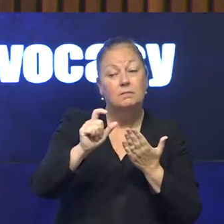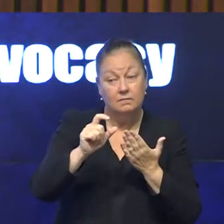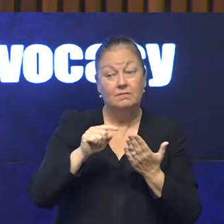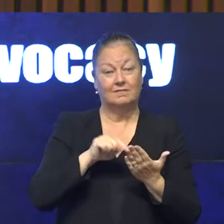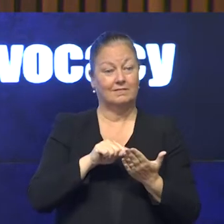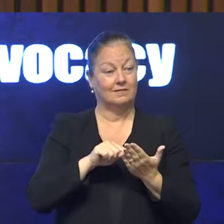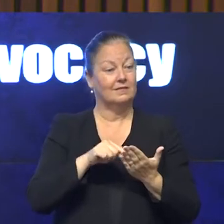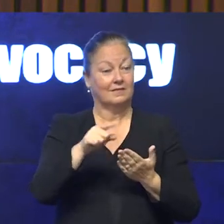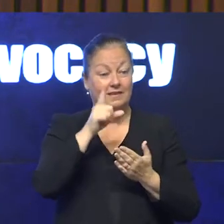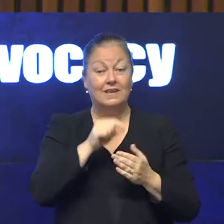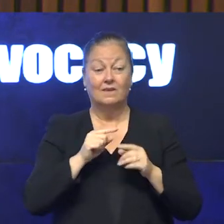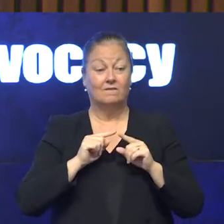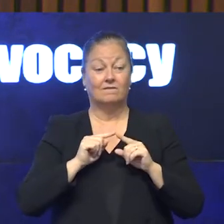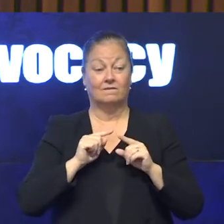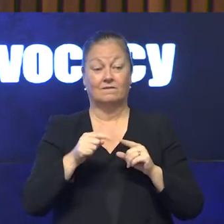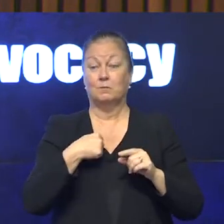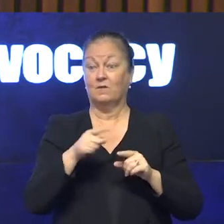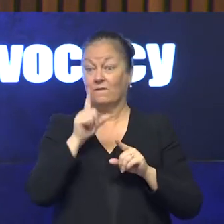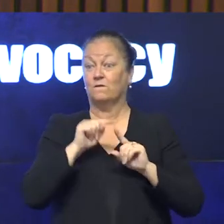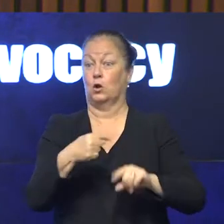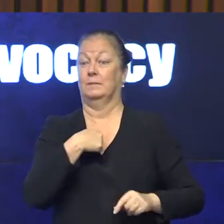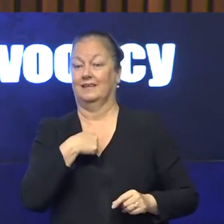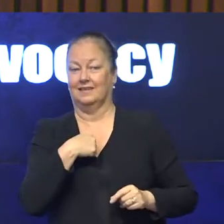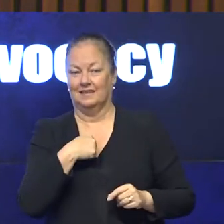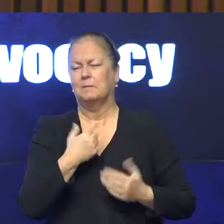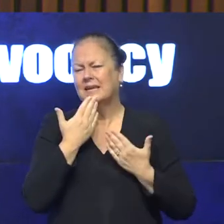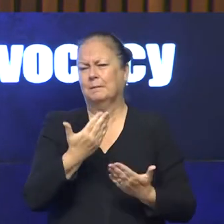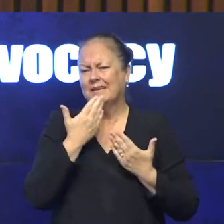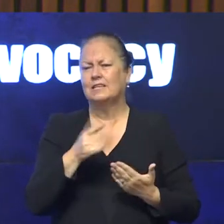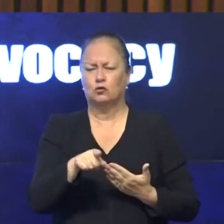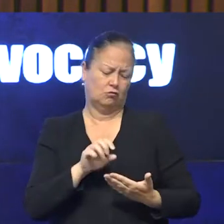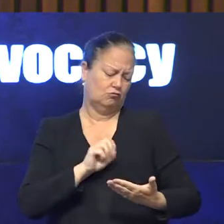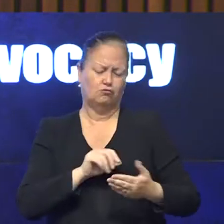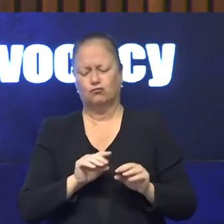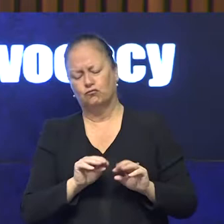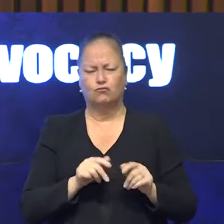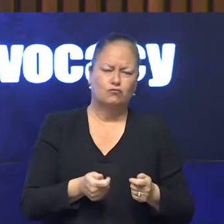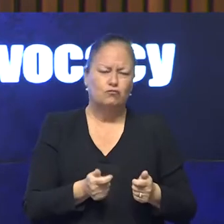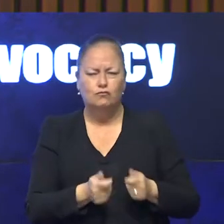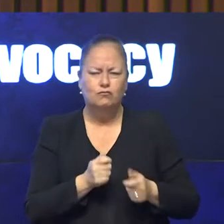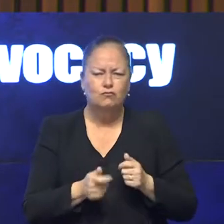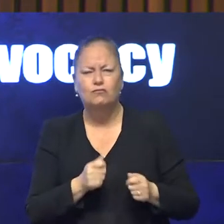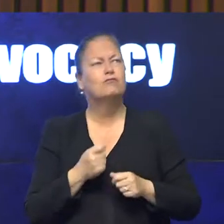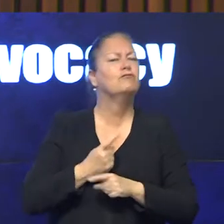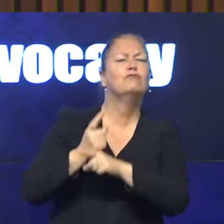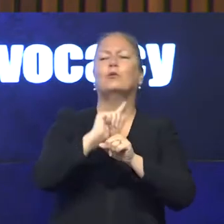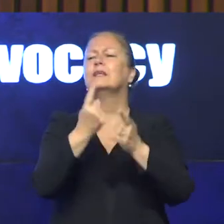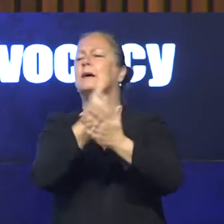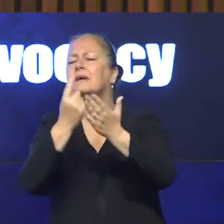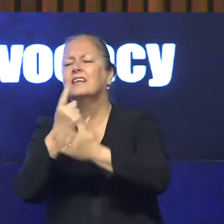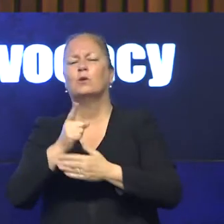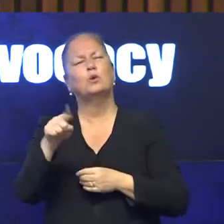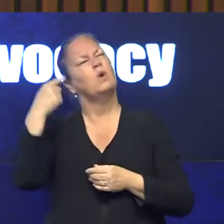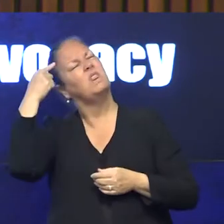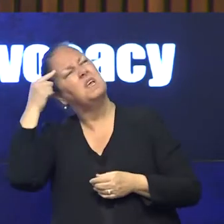me. Please. Please tweet and join the conversation about our conference today. Your input, your